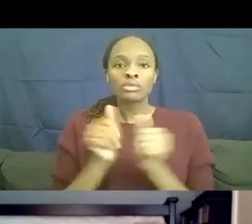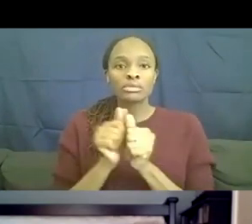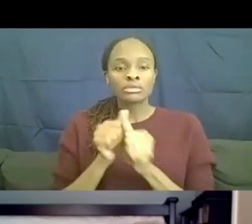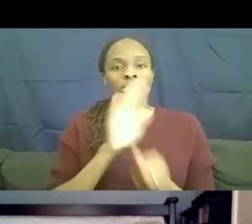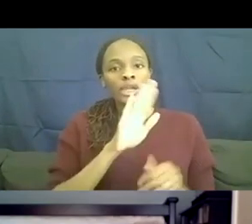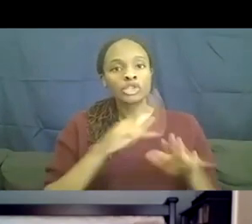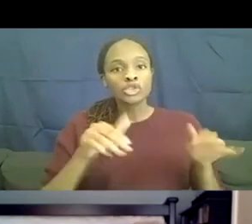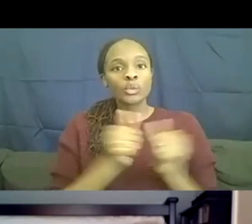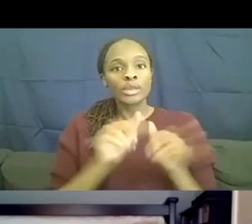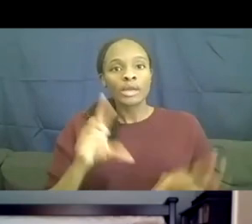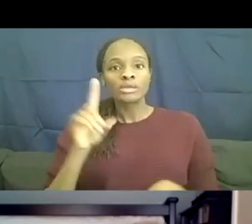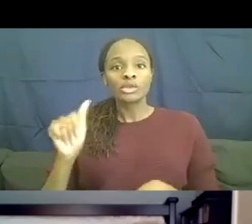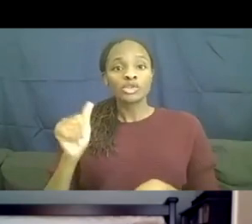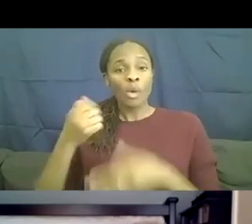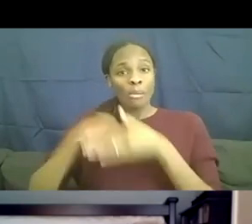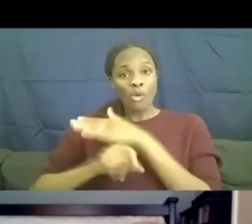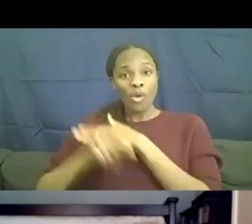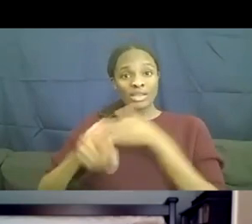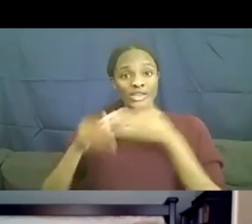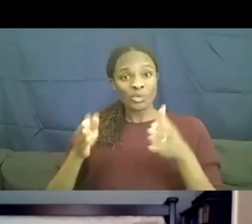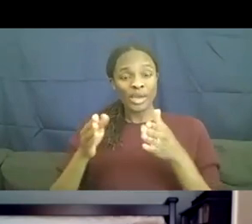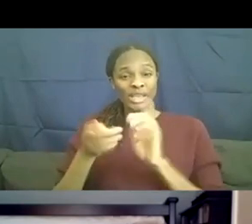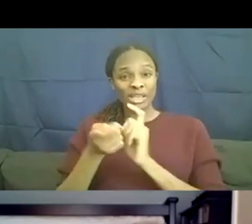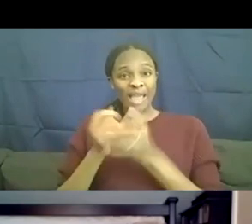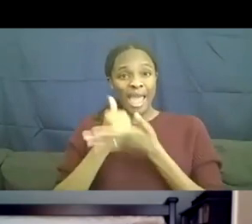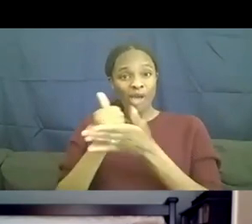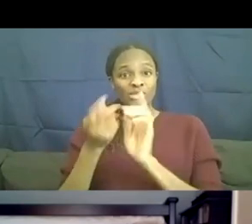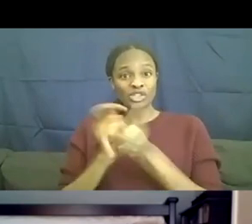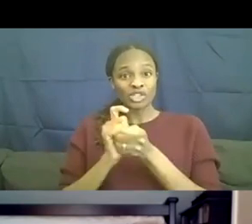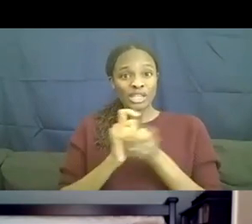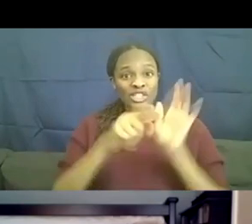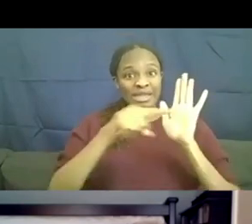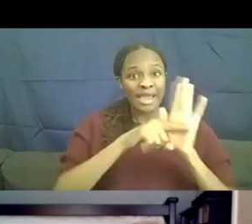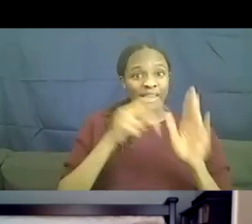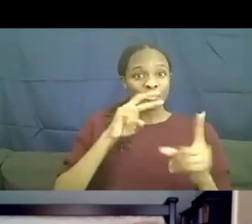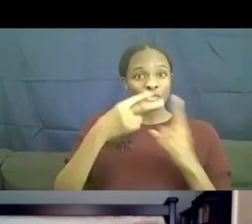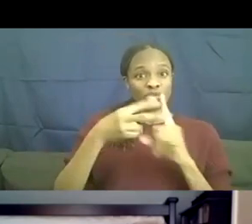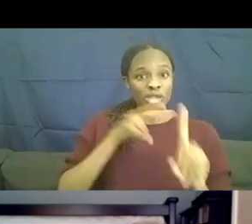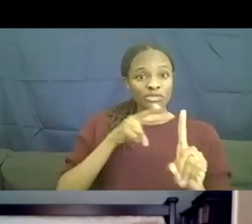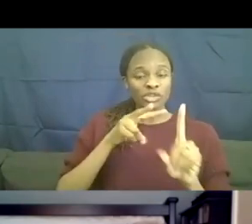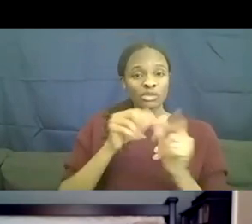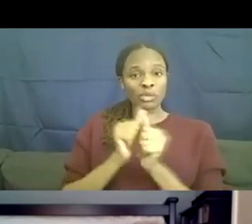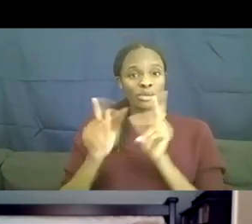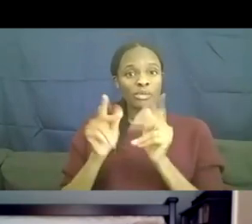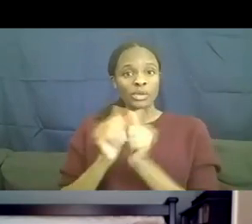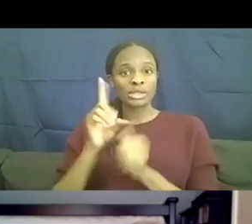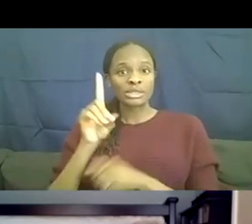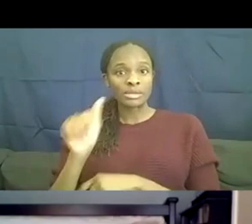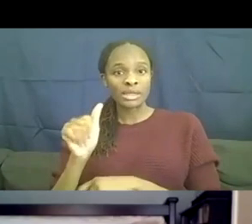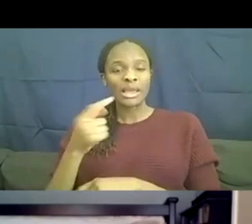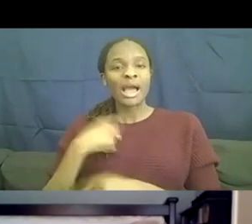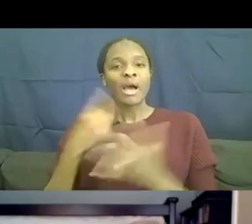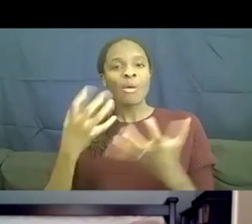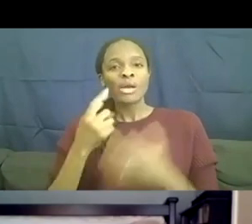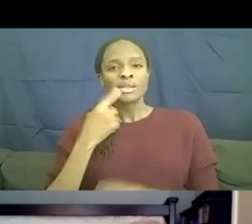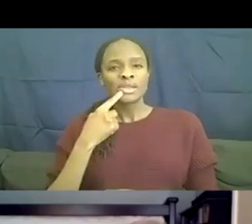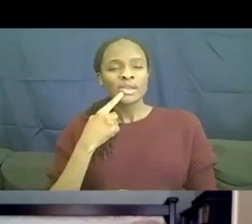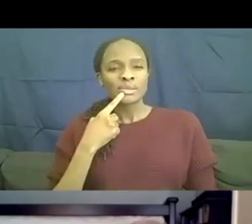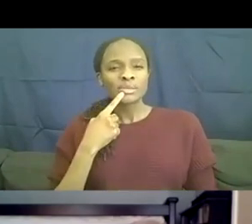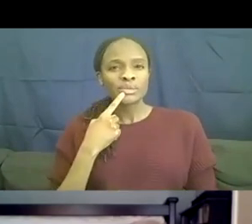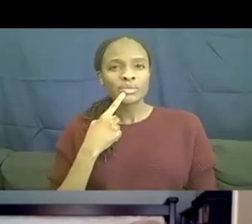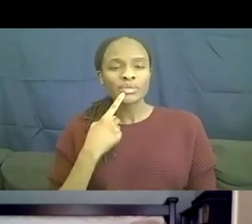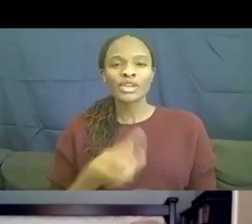example, Born This Way helped to change the negative perceptions of people with disabilities. And I'd also like to add that telling disability related